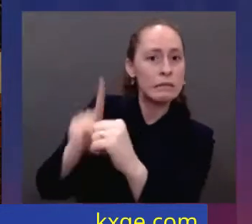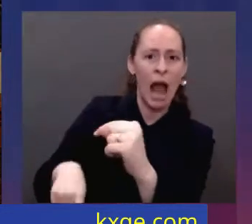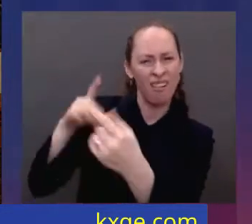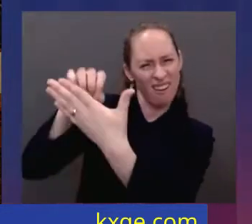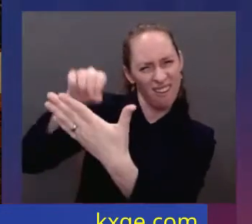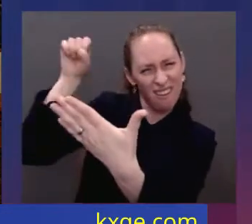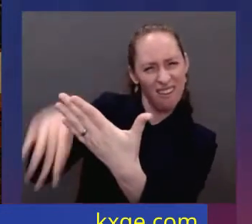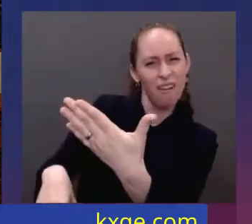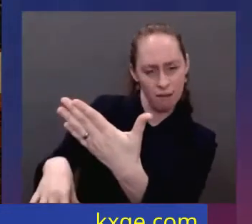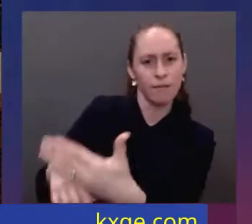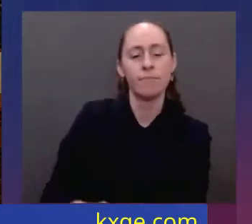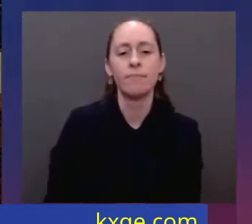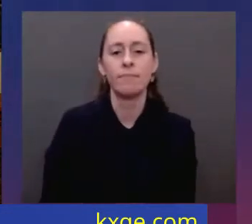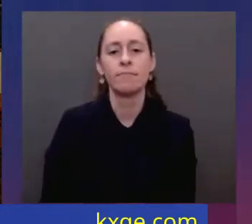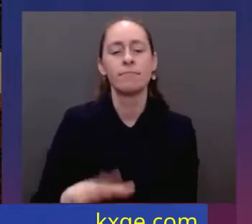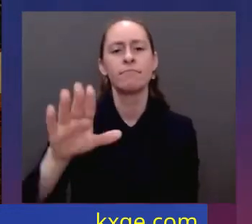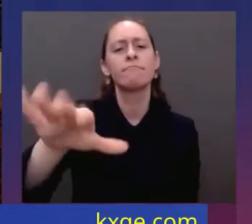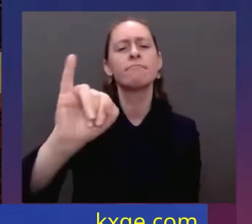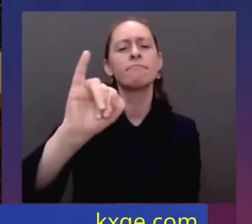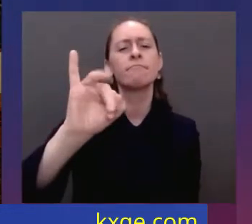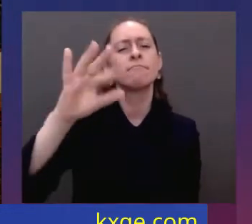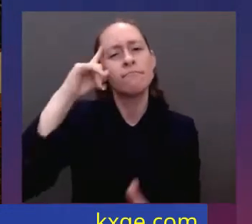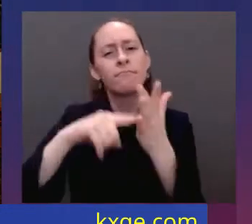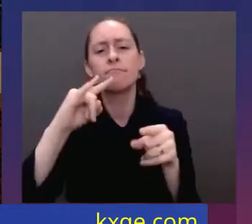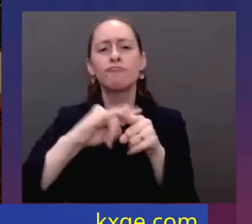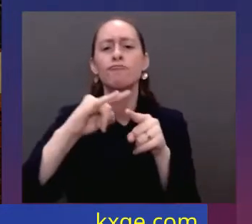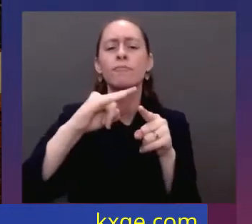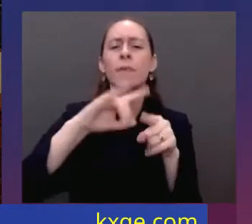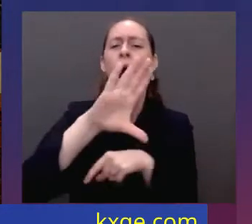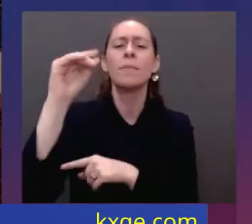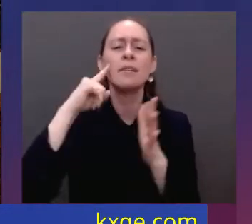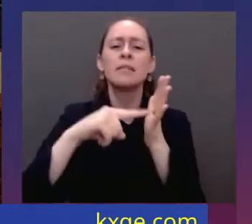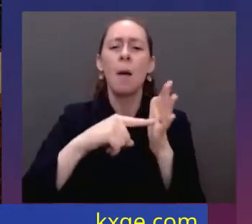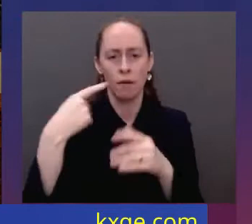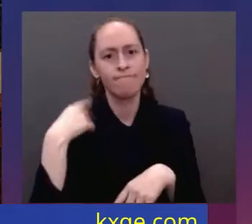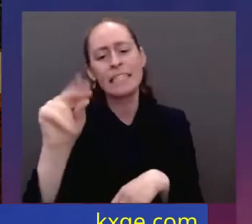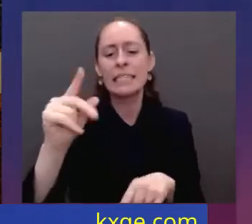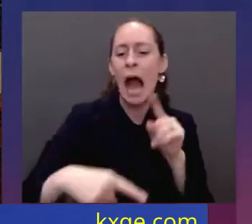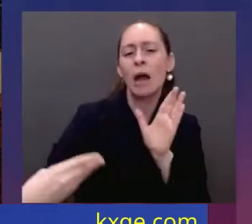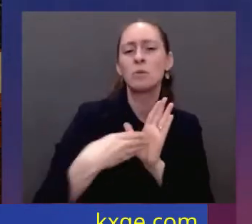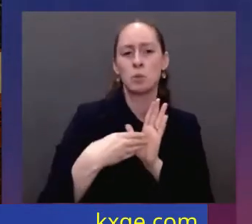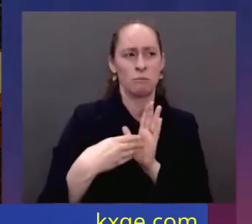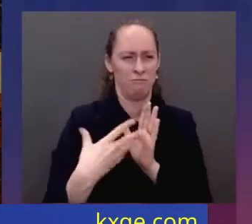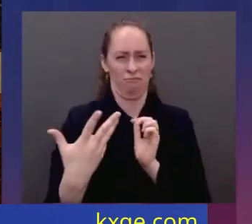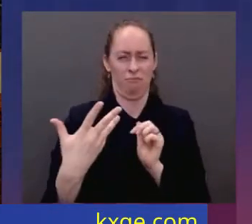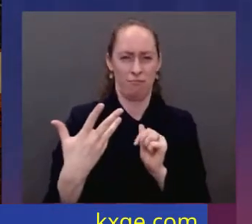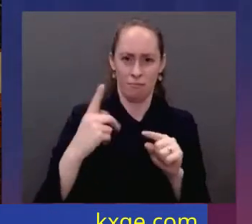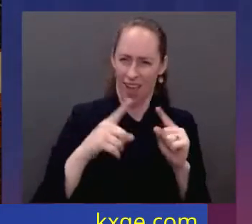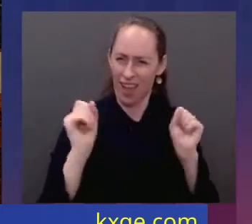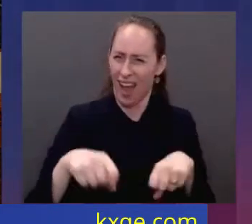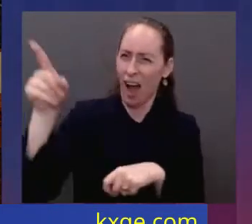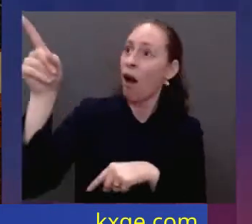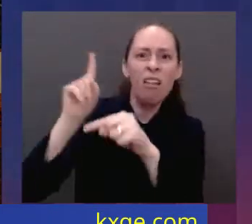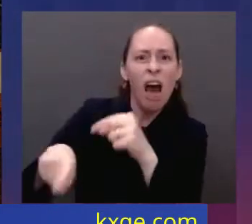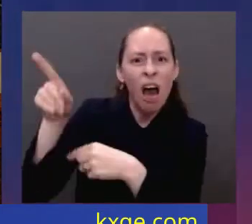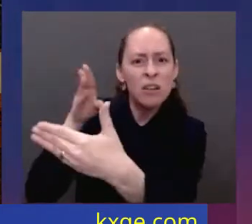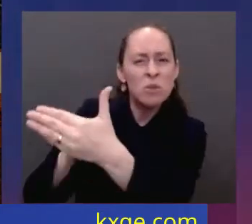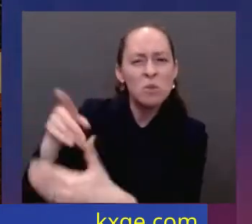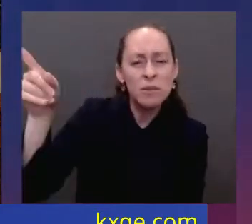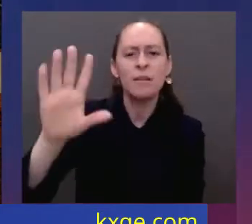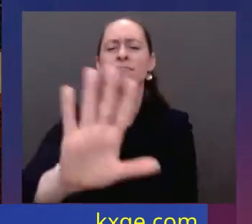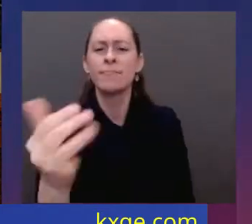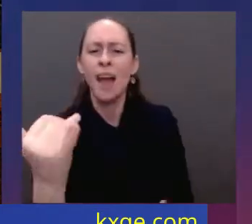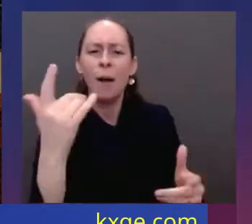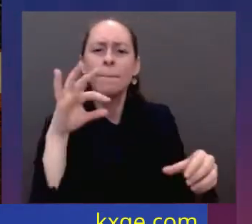infringe on the Second Amendment. They save lives. The most fundamental right in America is the right to vote and have it counted. And look, it's under assault.